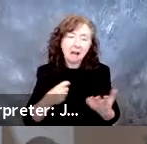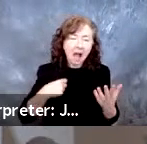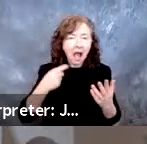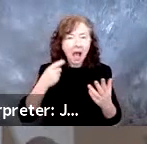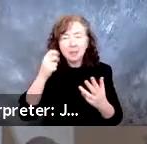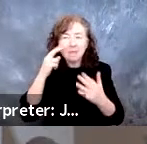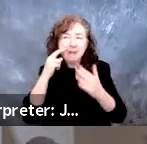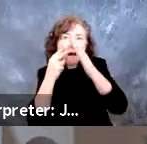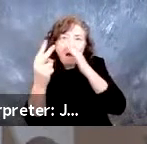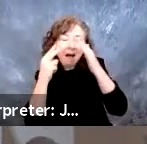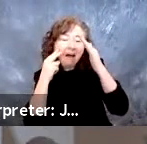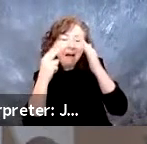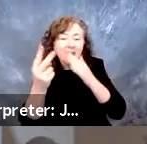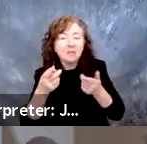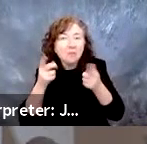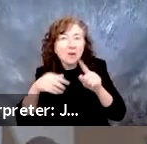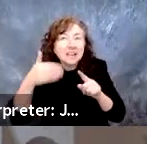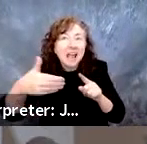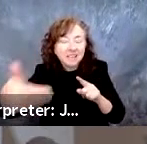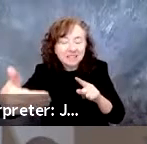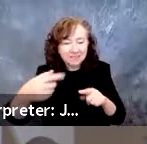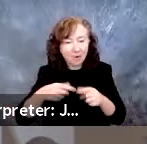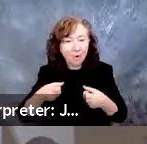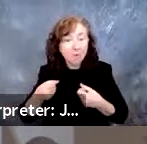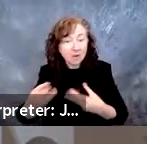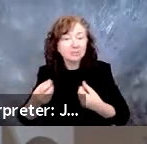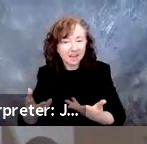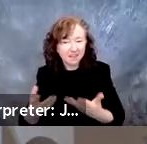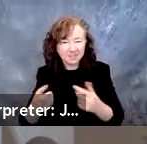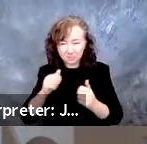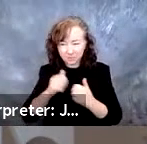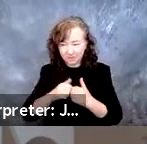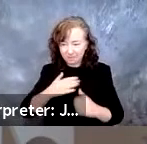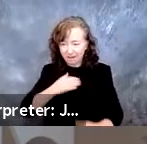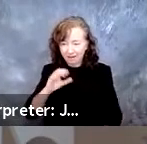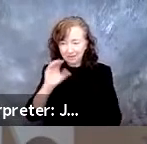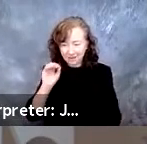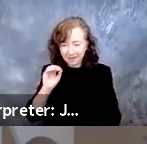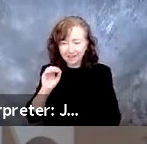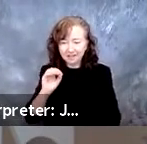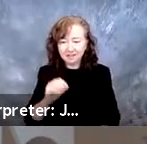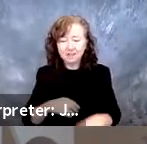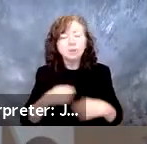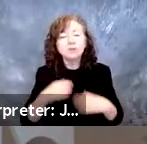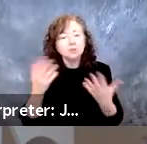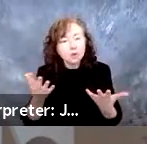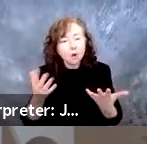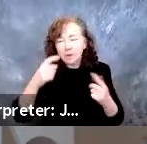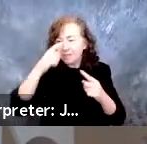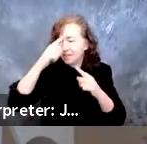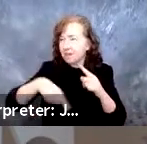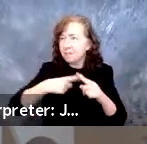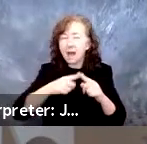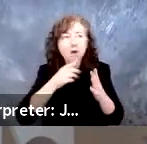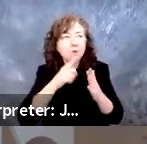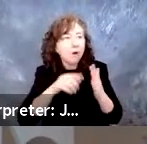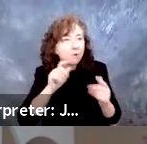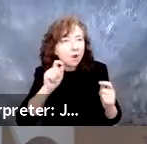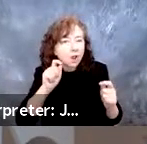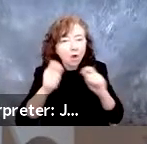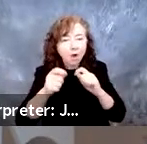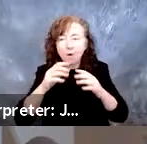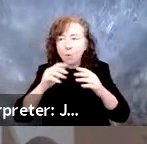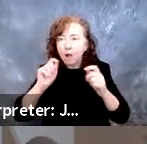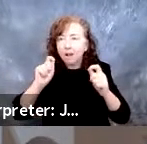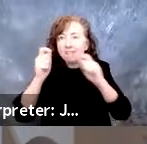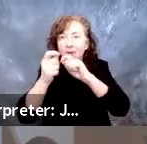accessible transportation within the company. So as most of transportation morph and change and evolve or or the eventual revolution.